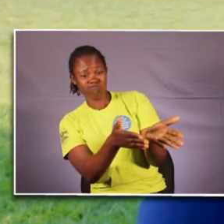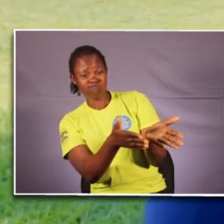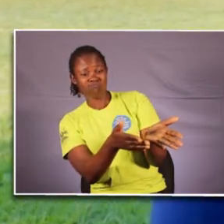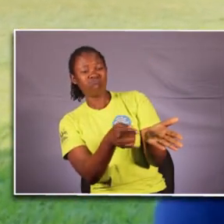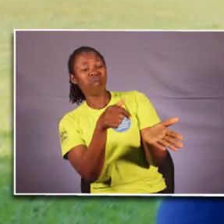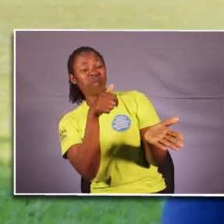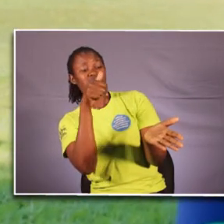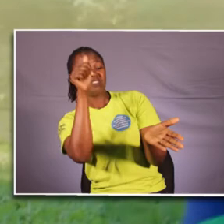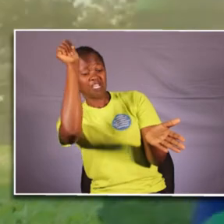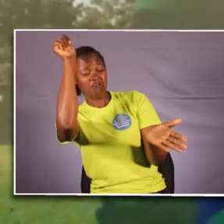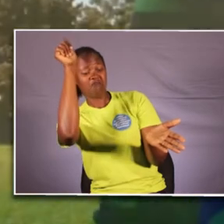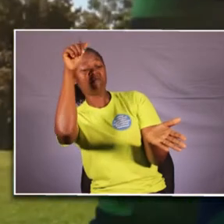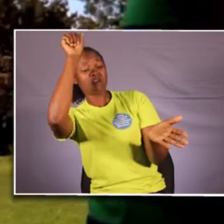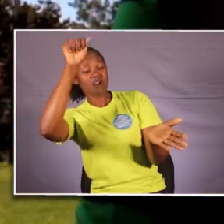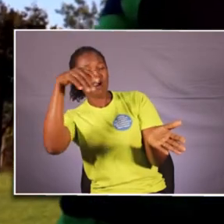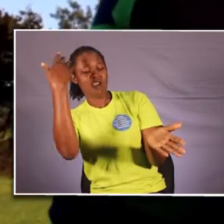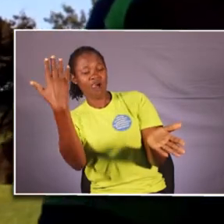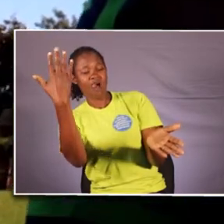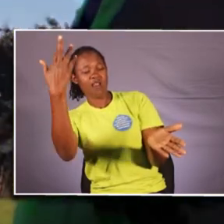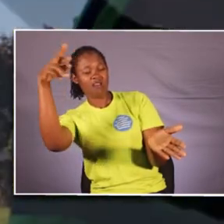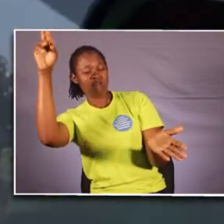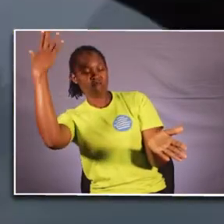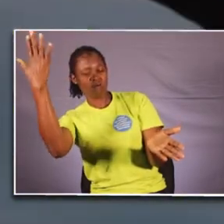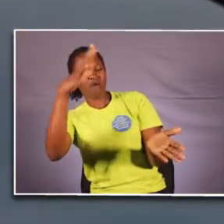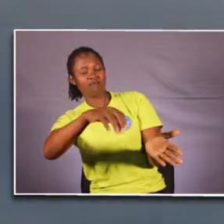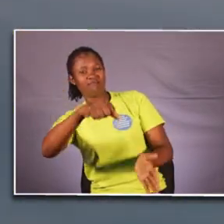He will uphold you by His right hand of righteousness.